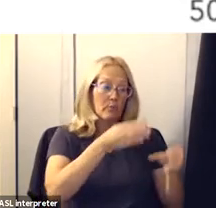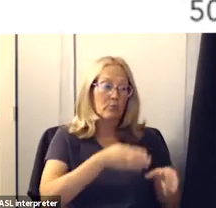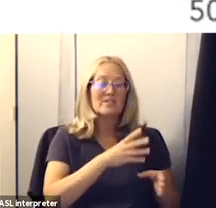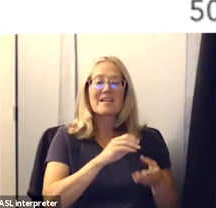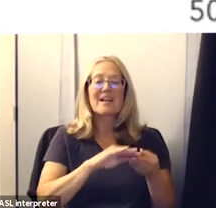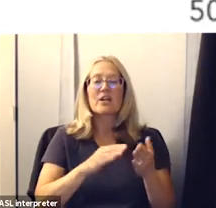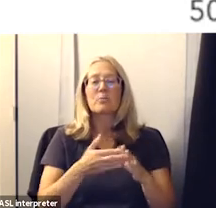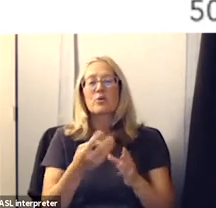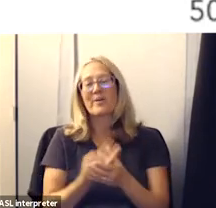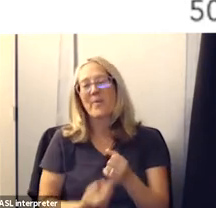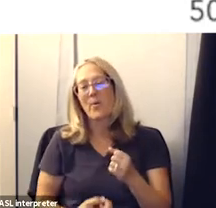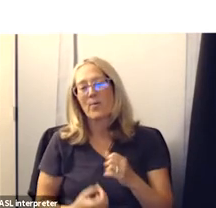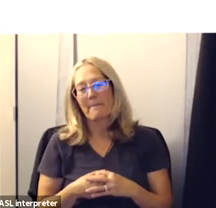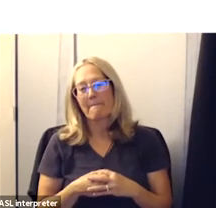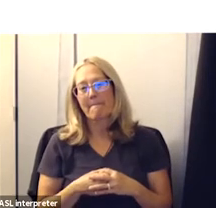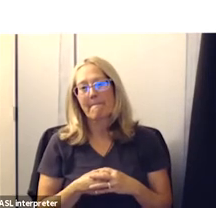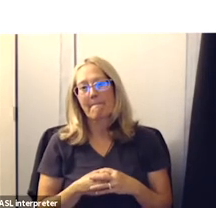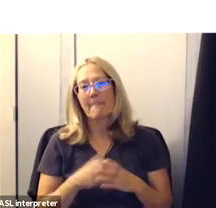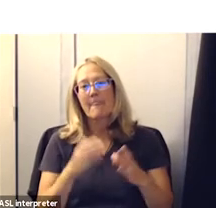next slide